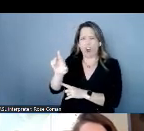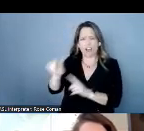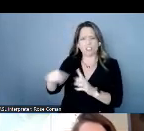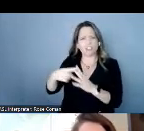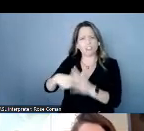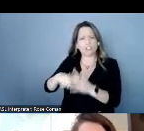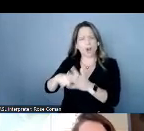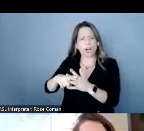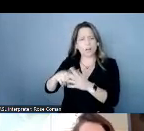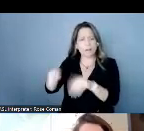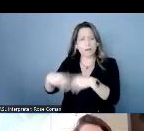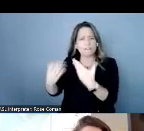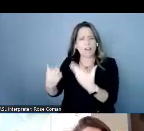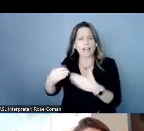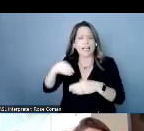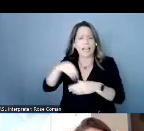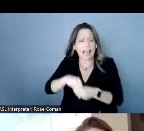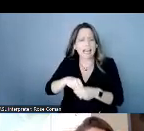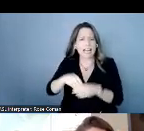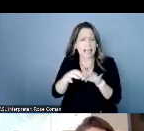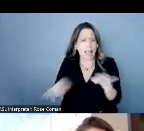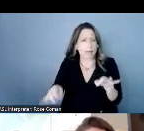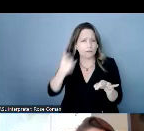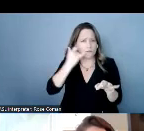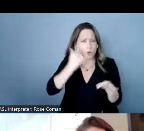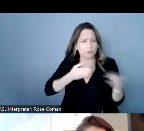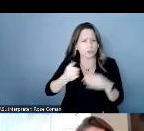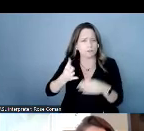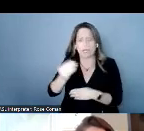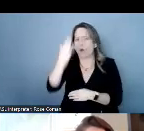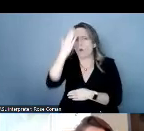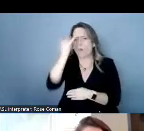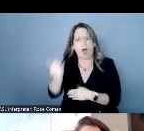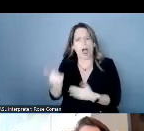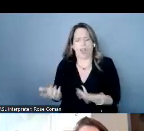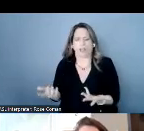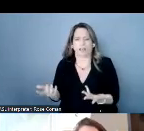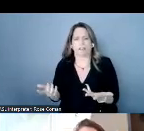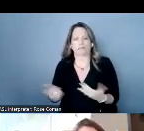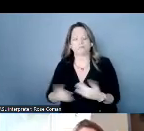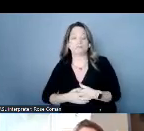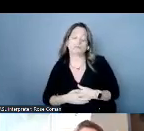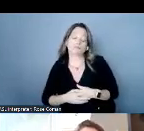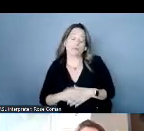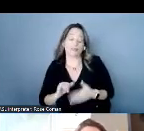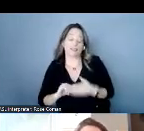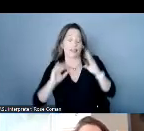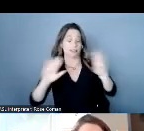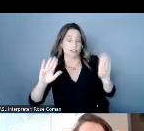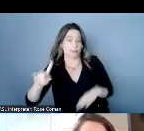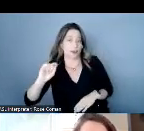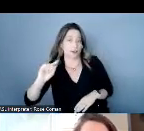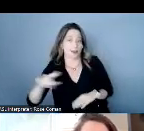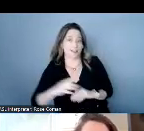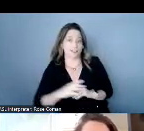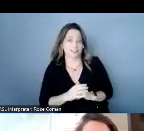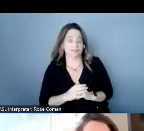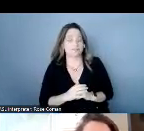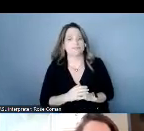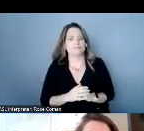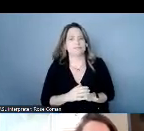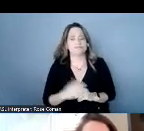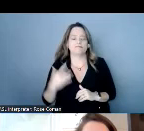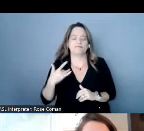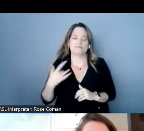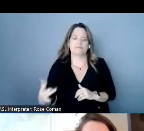services and why sure that's that's a great question and it's a question that i frequently get